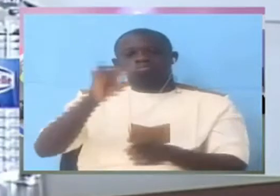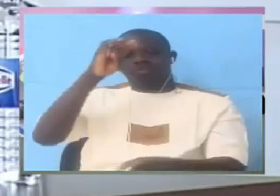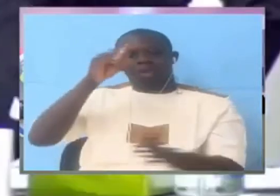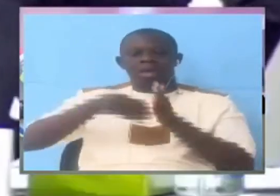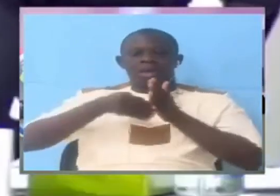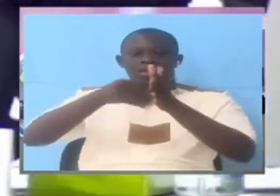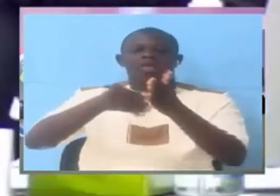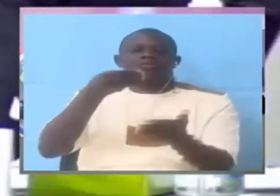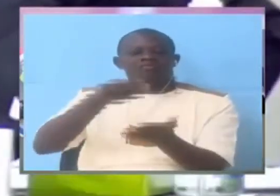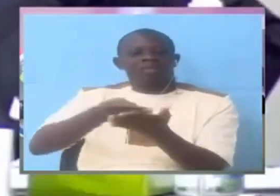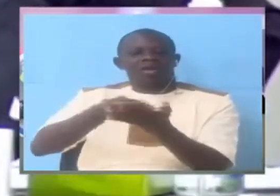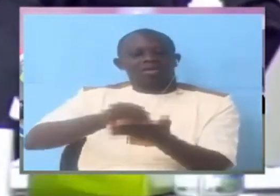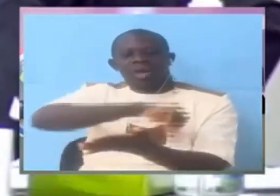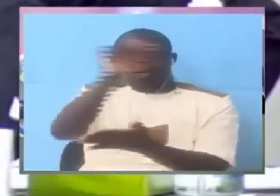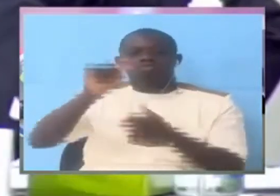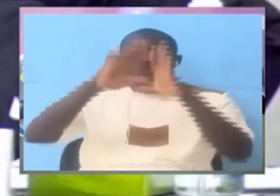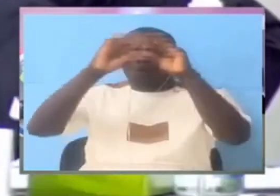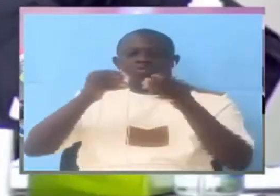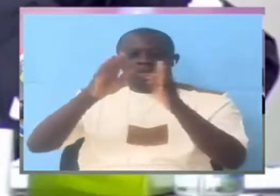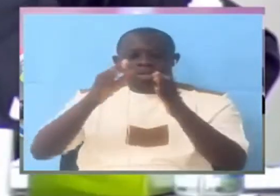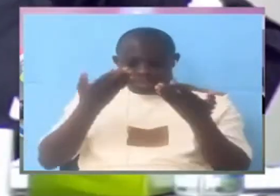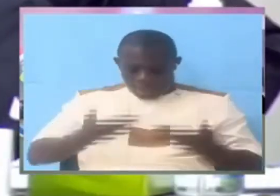But now it's introduced I understand.